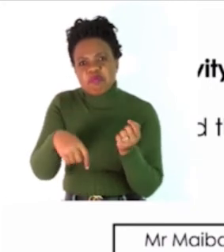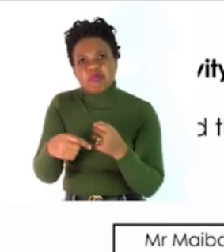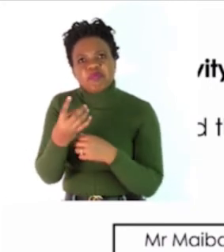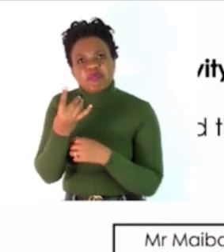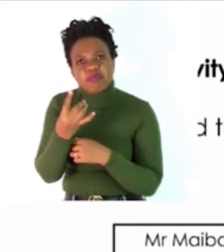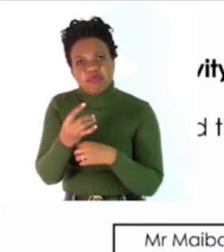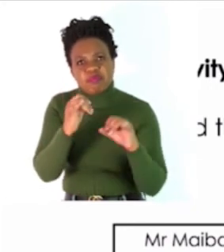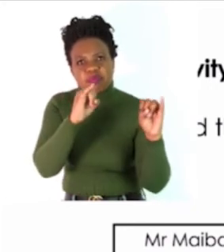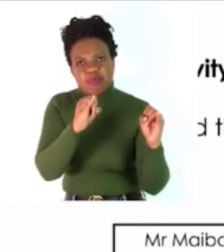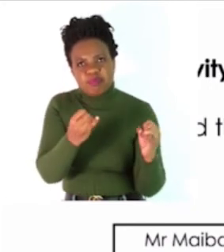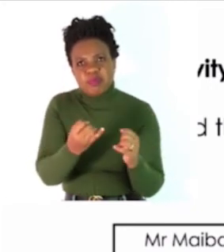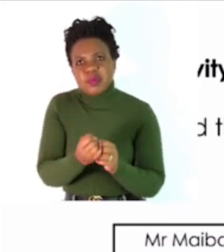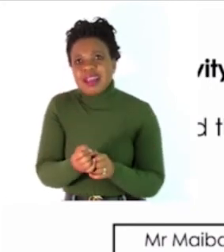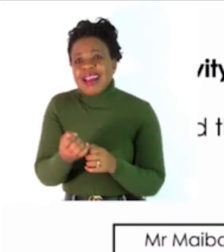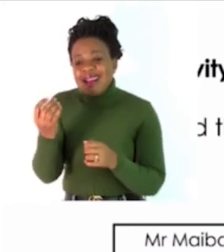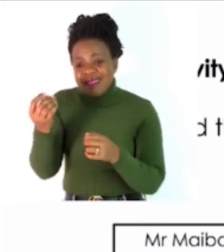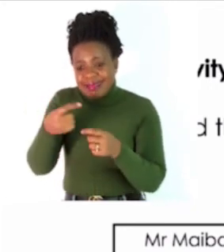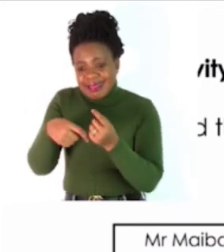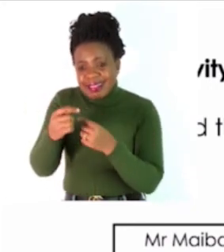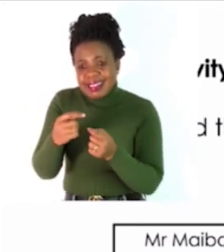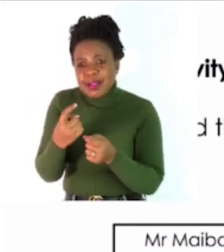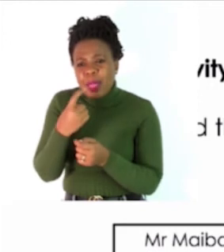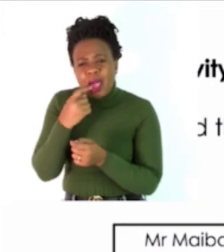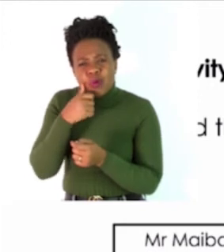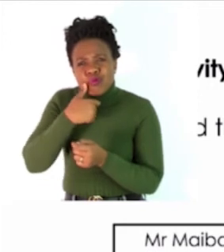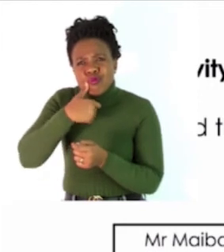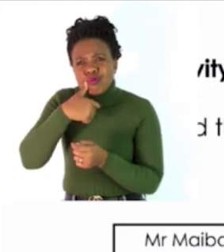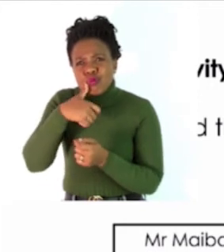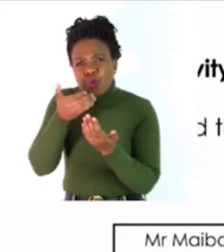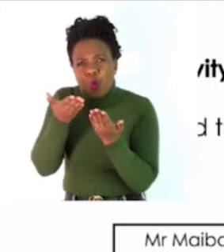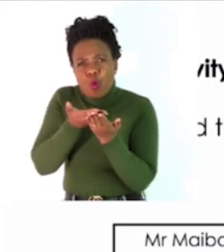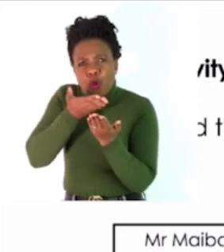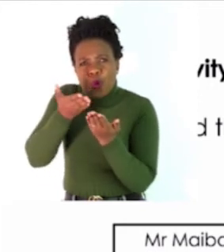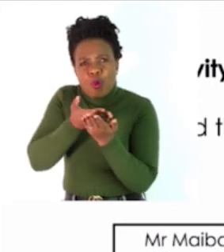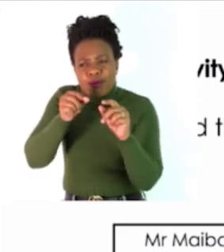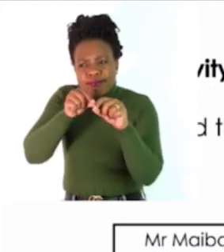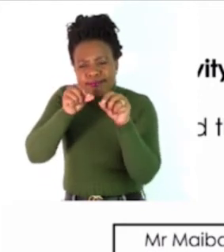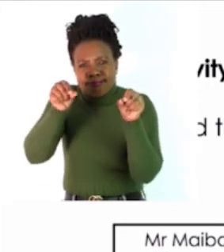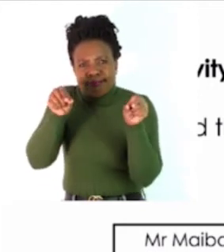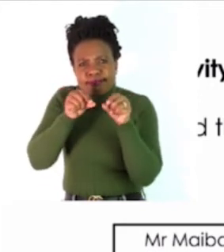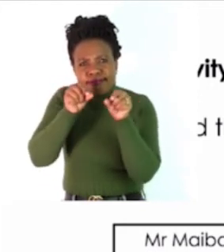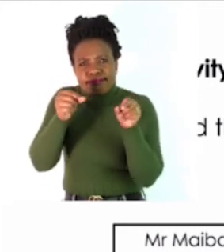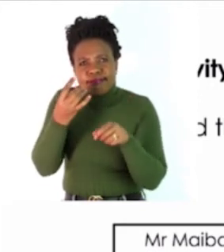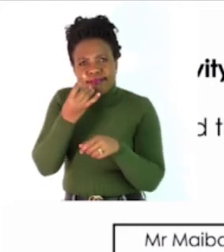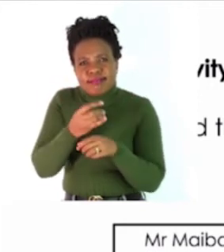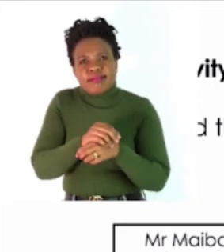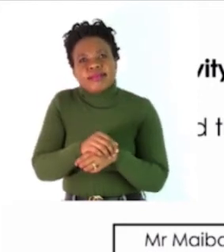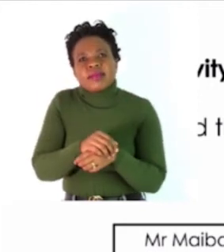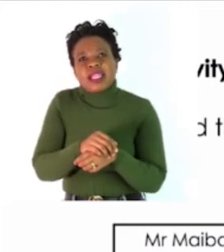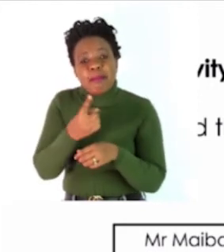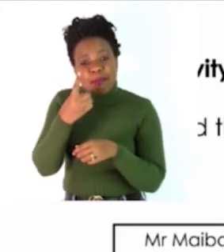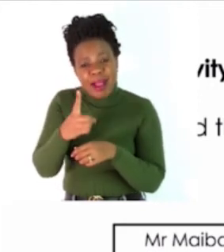tasty loads of ham and the strings of sausages his best selling item was the